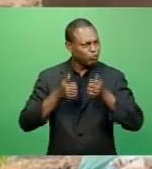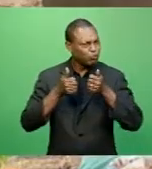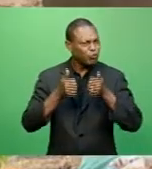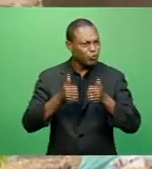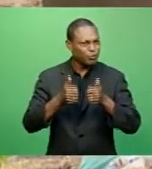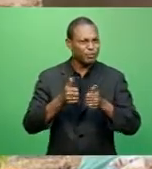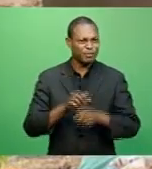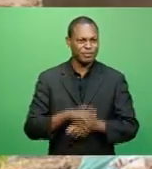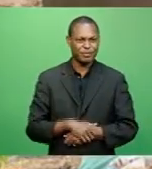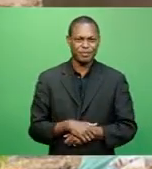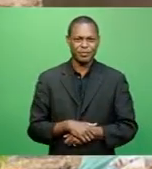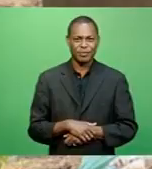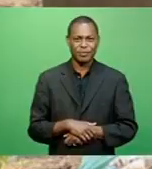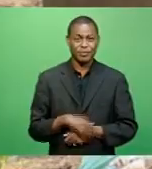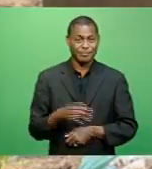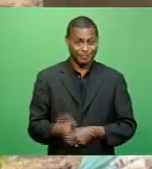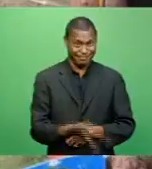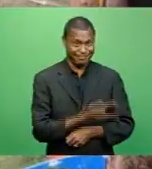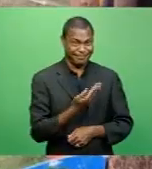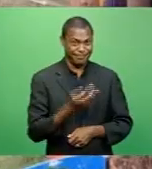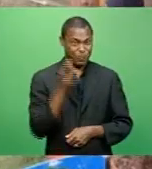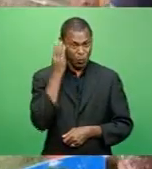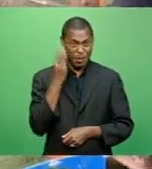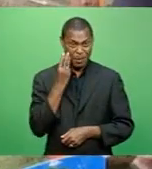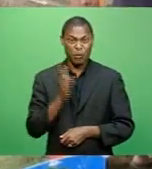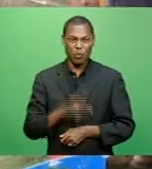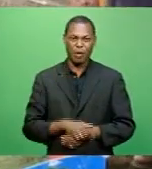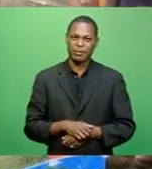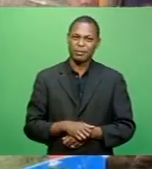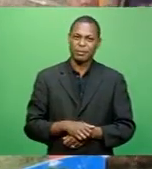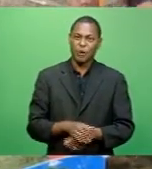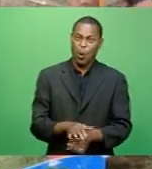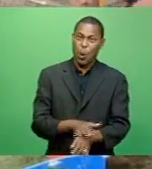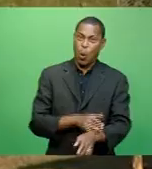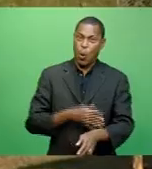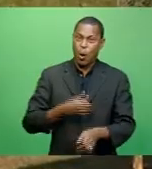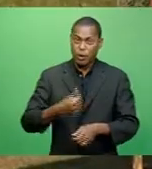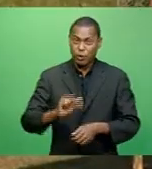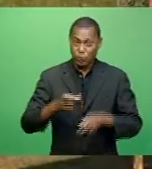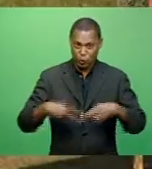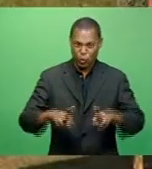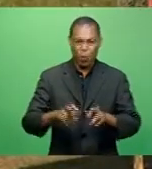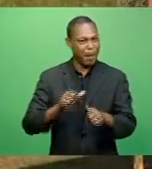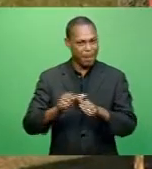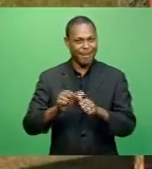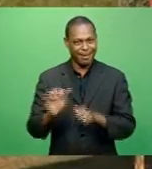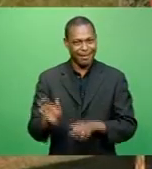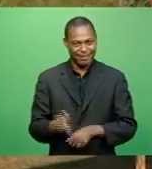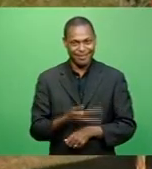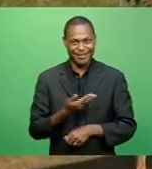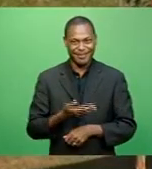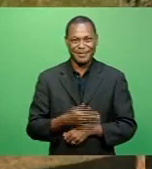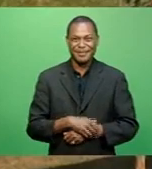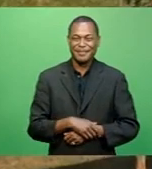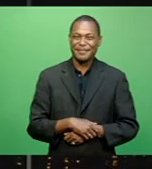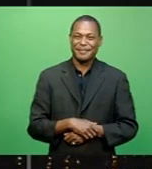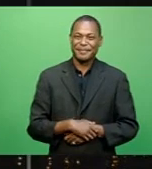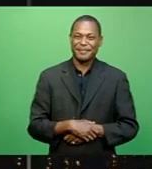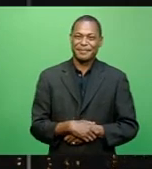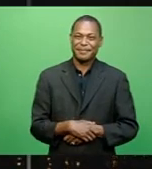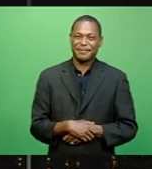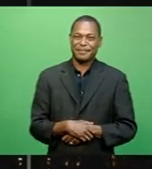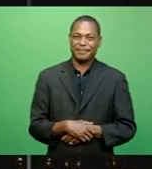For these women, the longer the route is being used, the better it is for them. Eleanor Turangaibyo, FBC News.